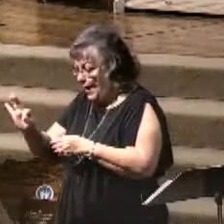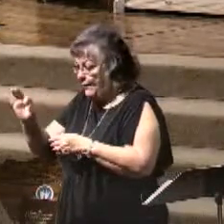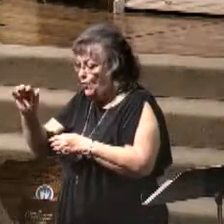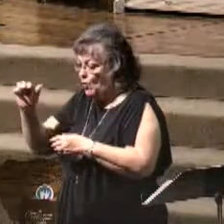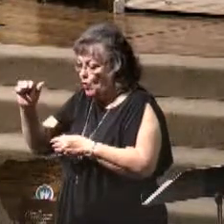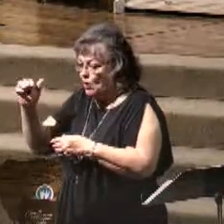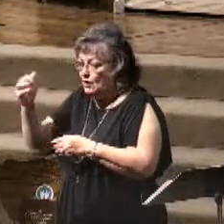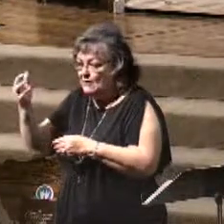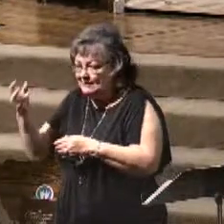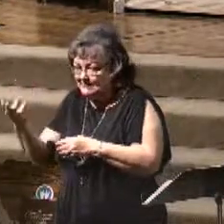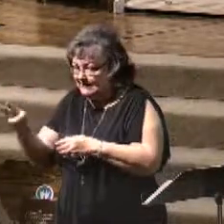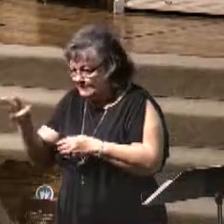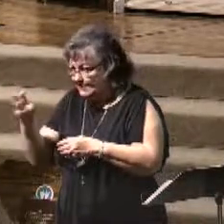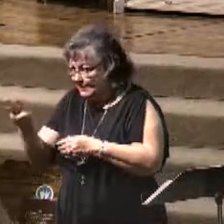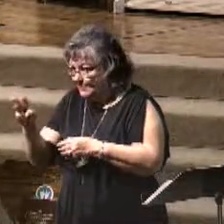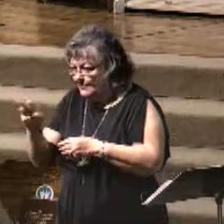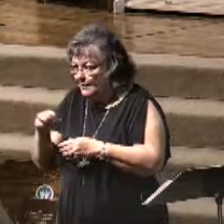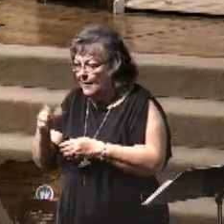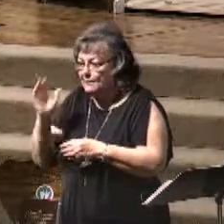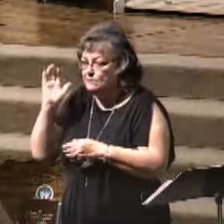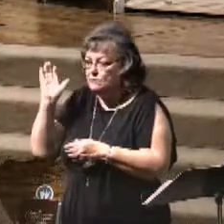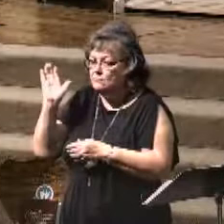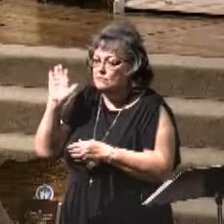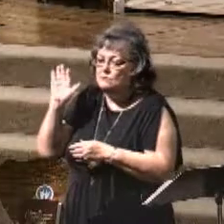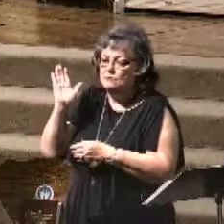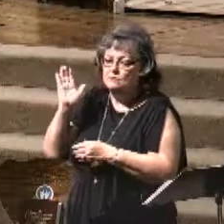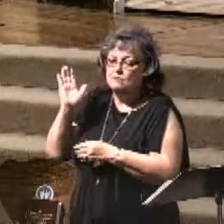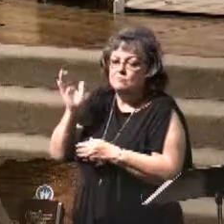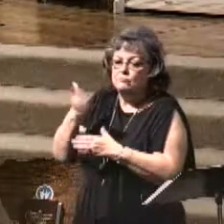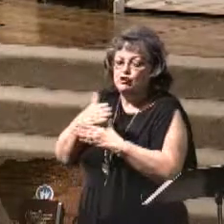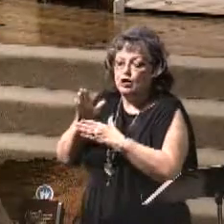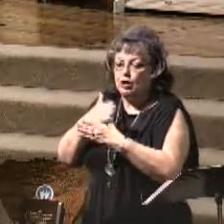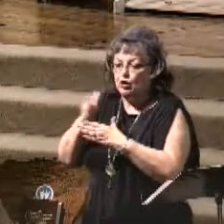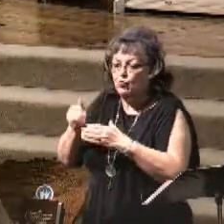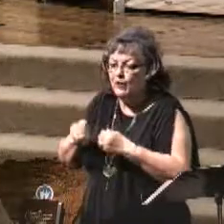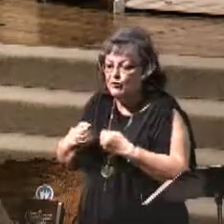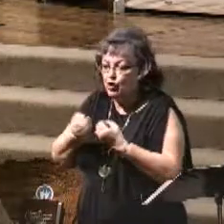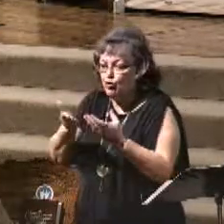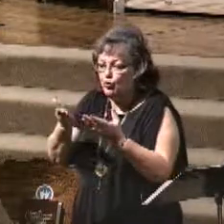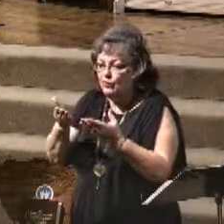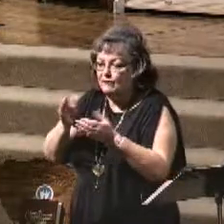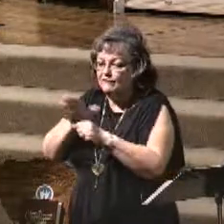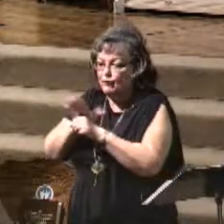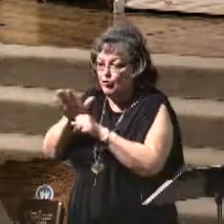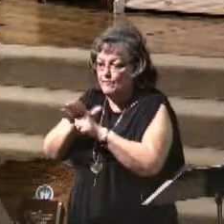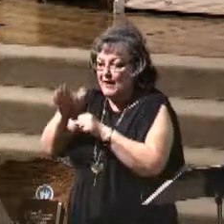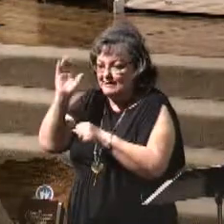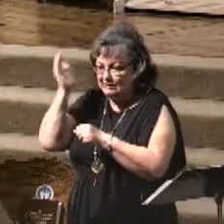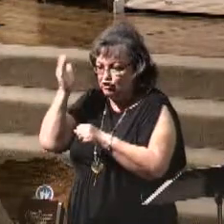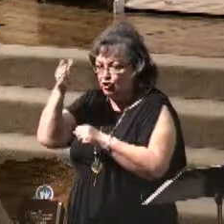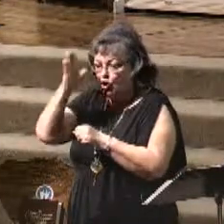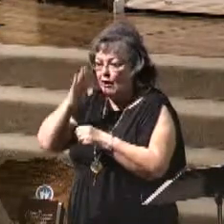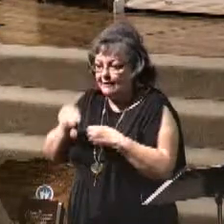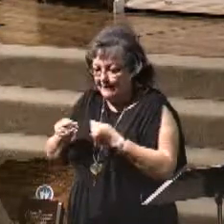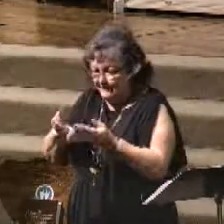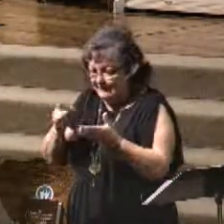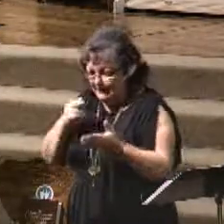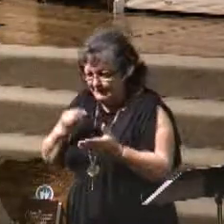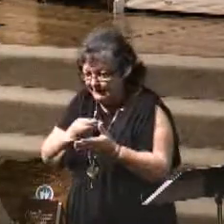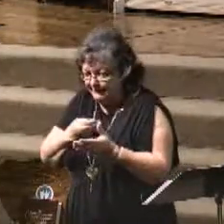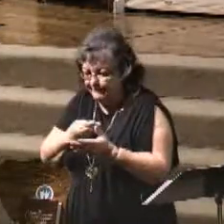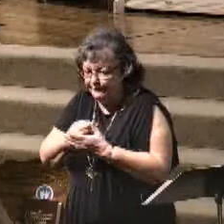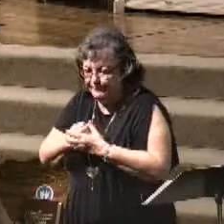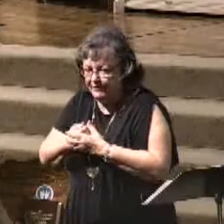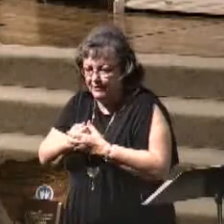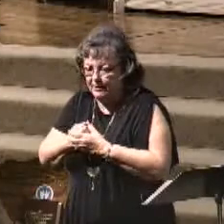I'm just sharing with you for the sake of time the complete message that God gives to us in His Word. Understand that